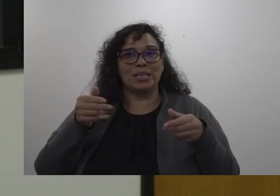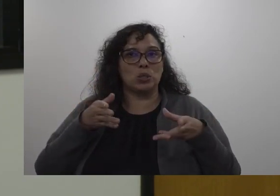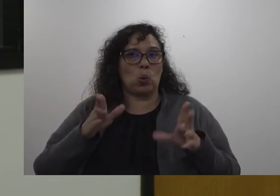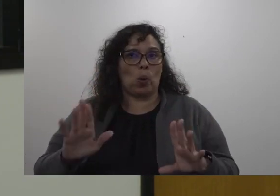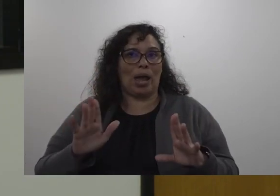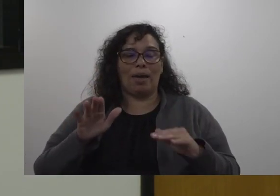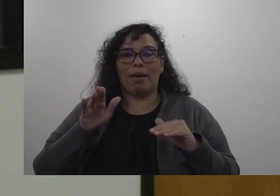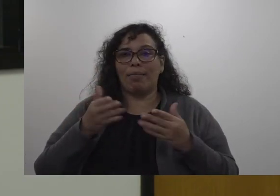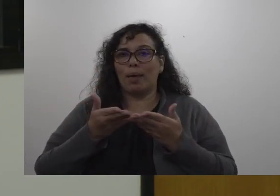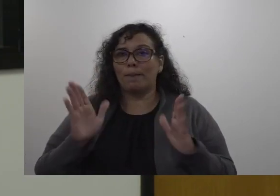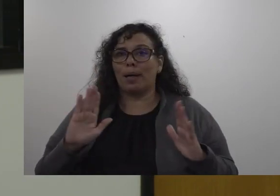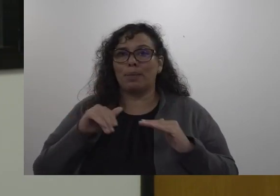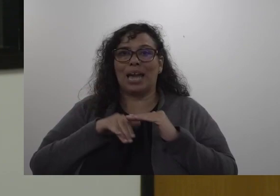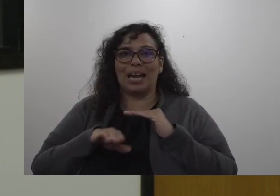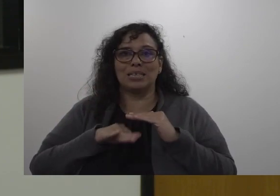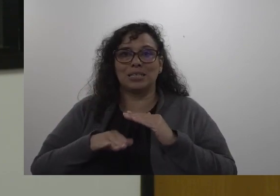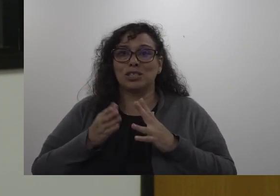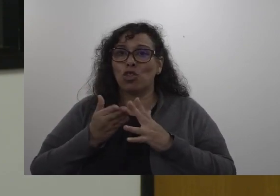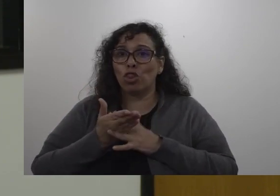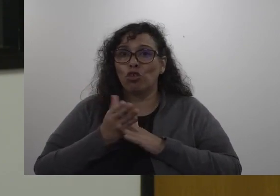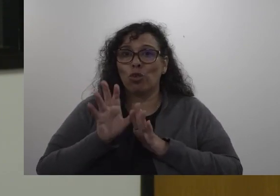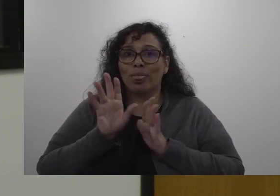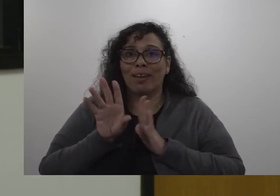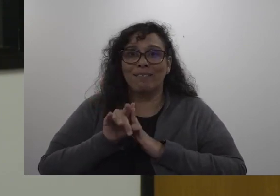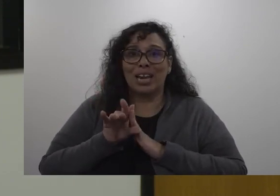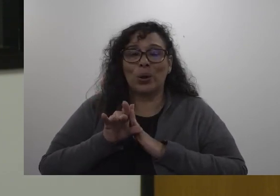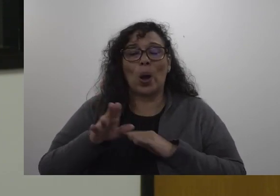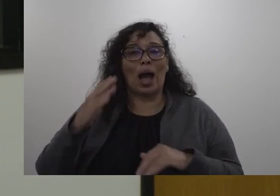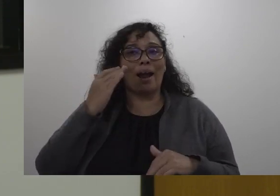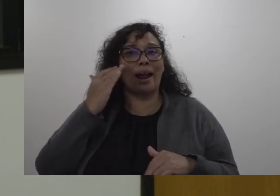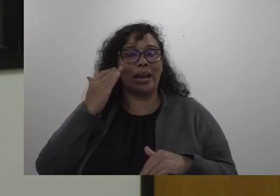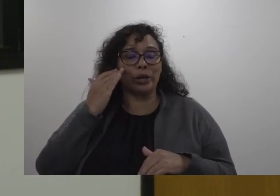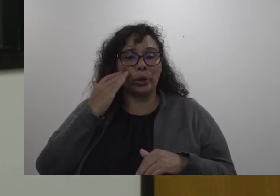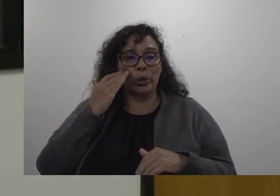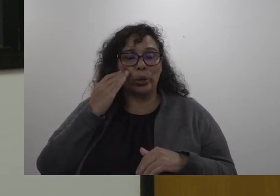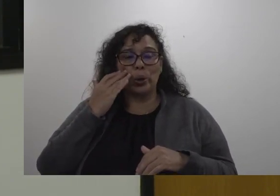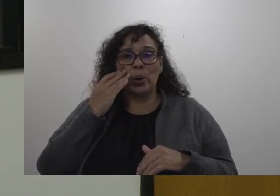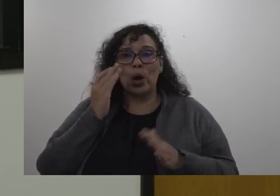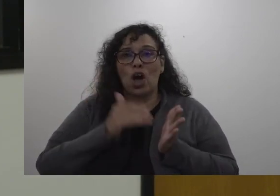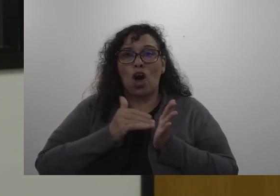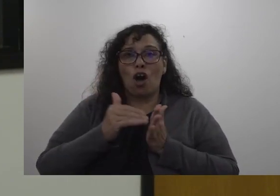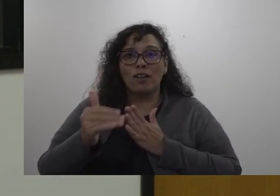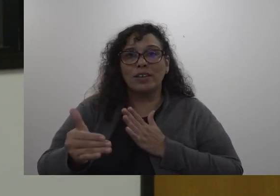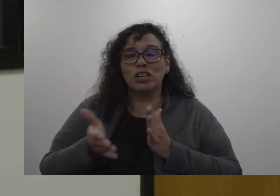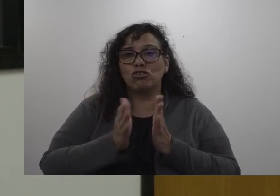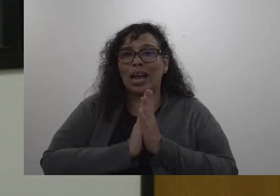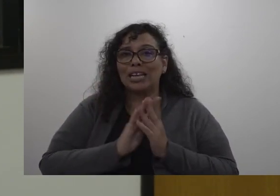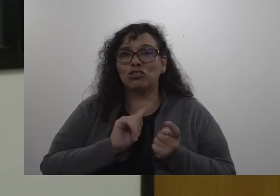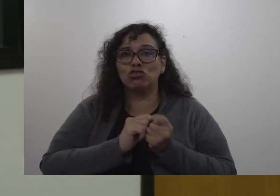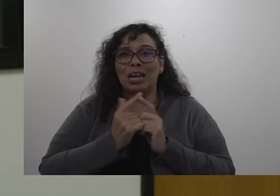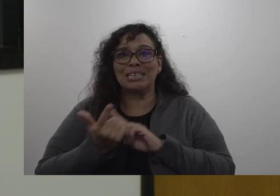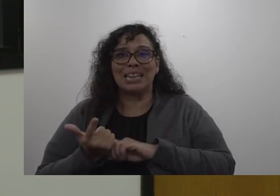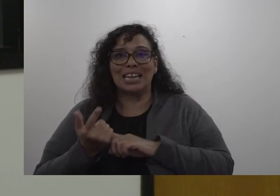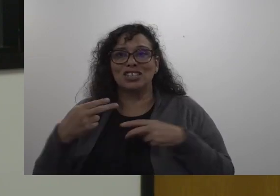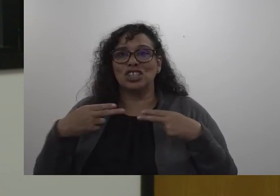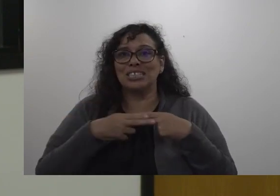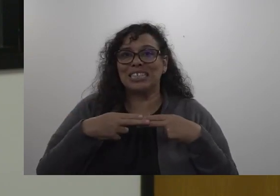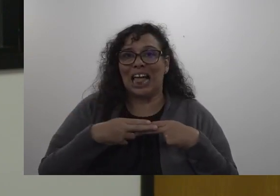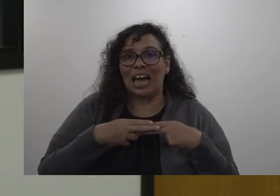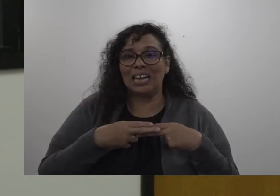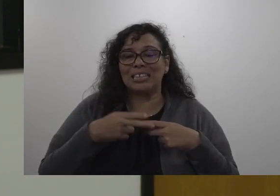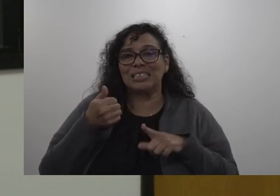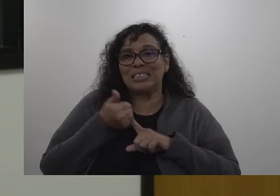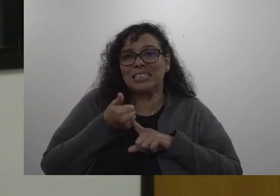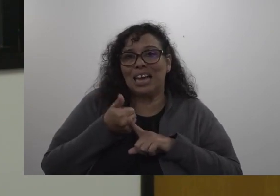to access those is through the videos I know that there's some they're often requests for translation of the slides the slides